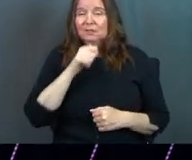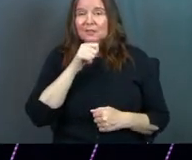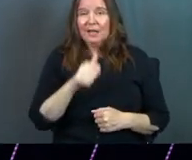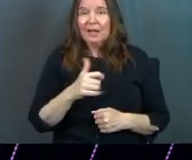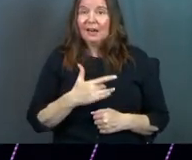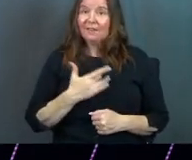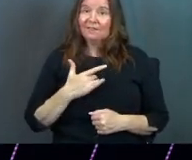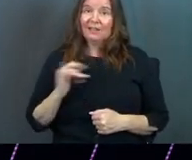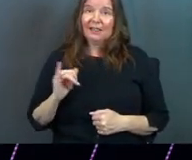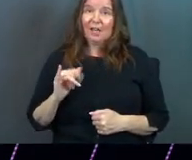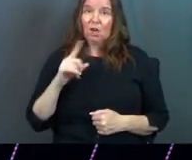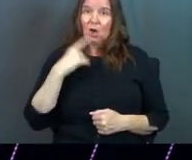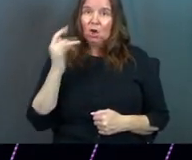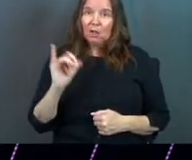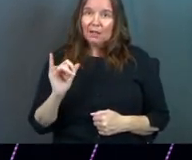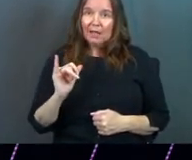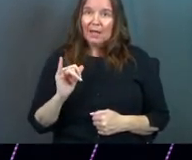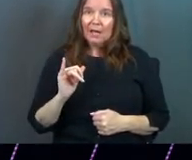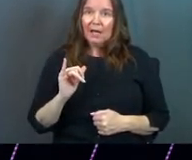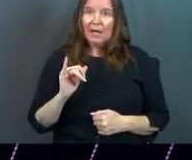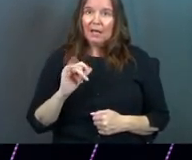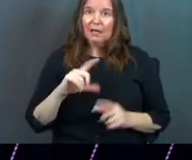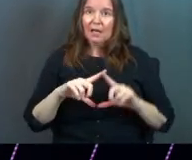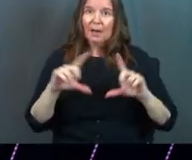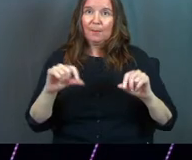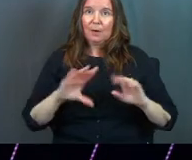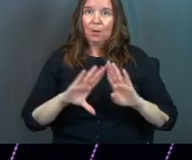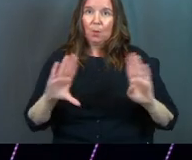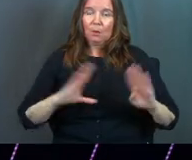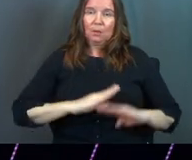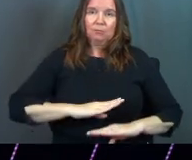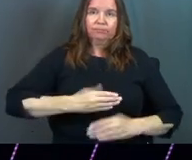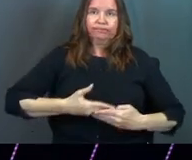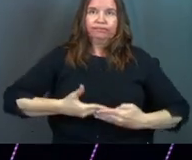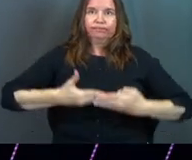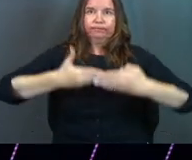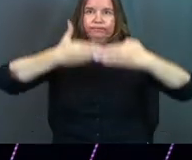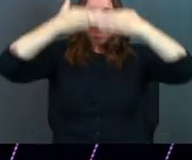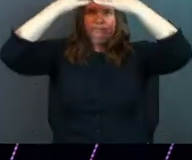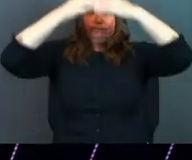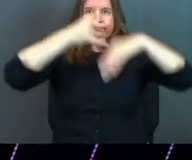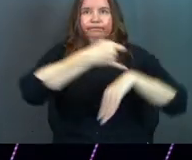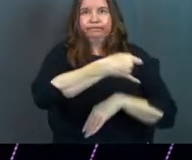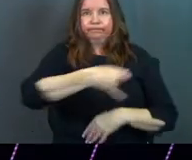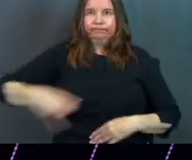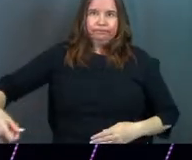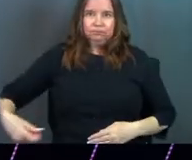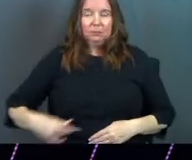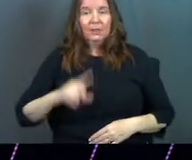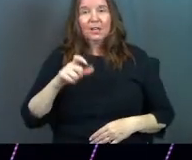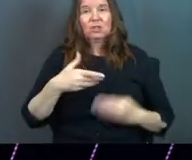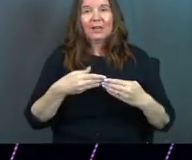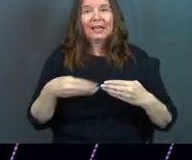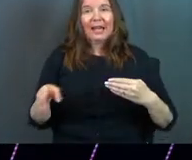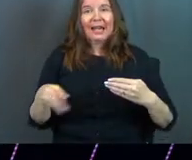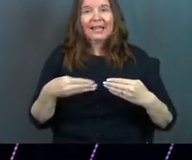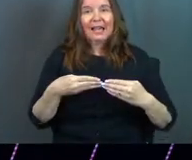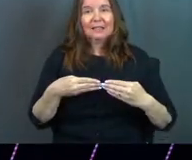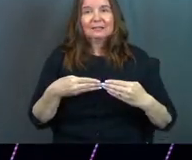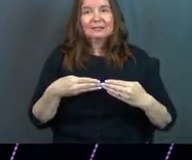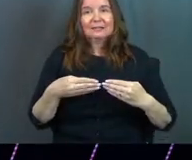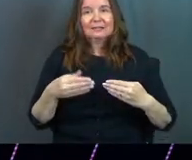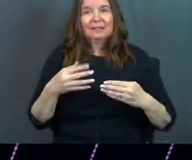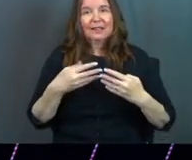not feel like or look like brick walls that cut a person off from us. They should look like a gate in the fence maybe.